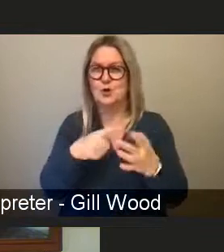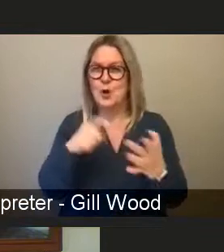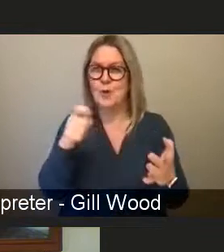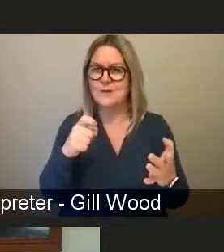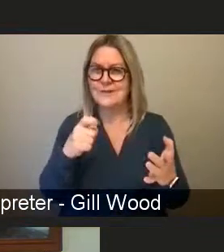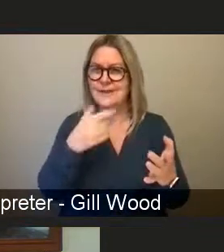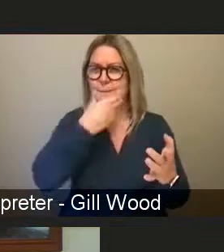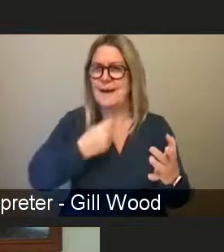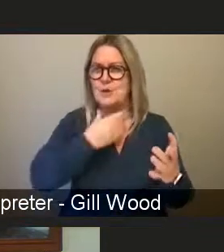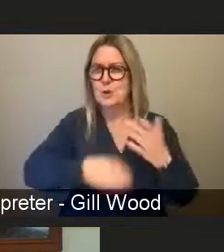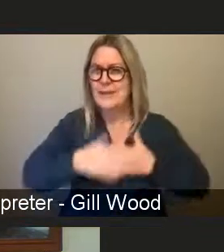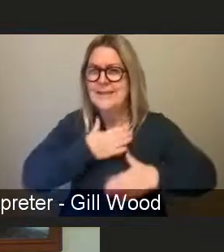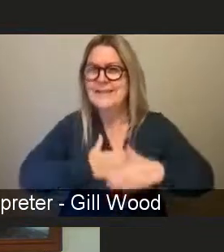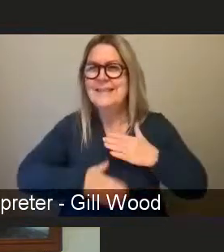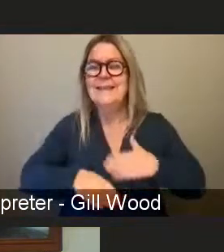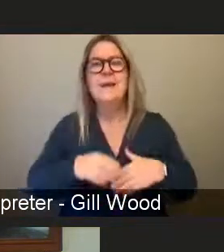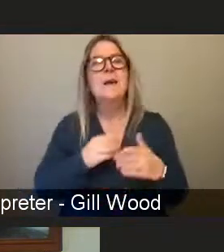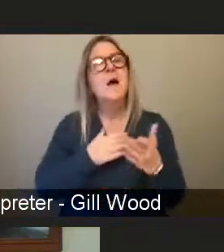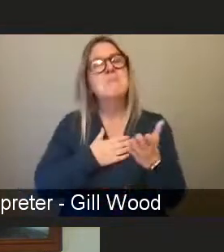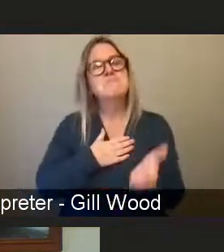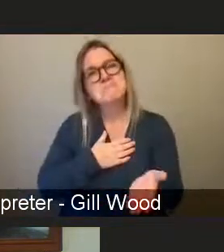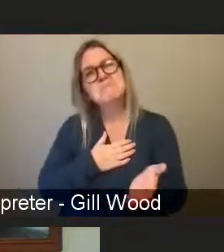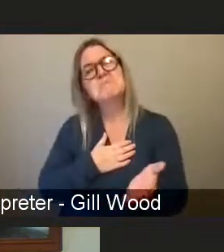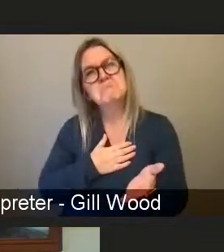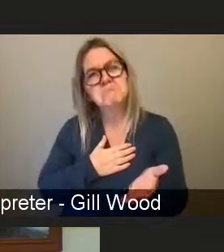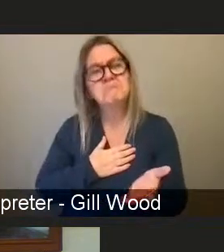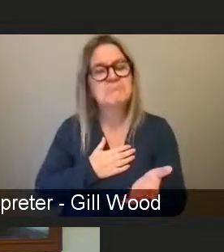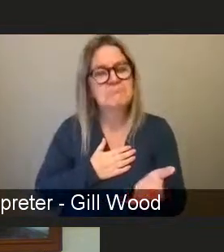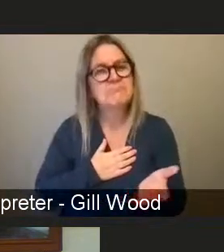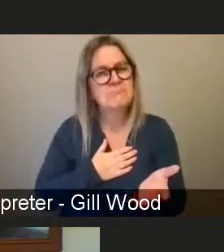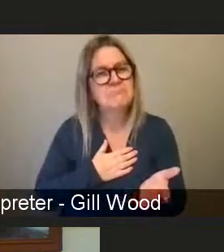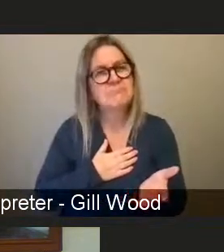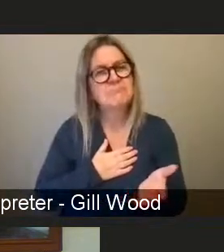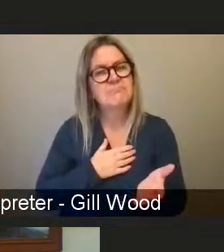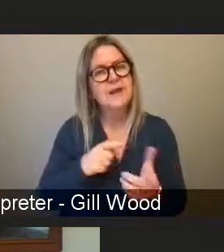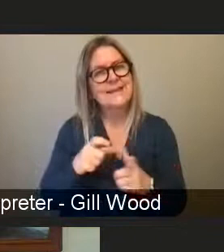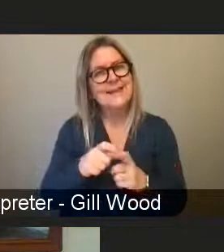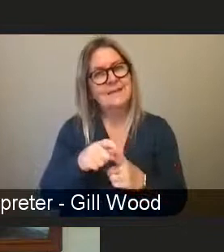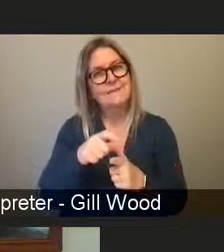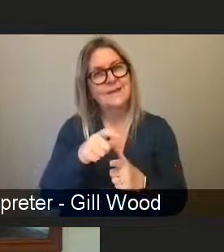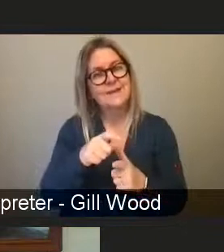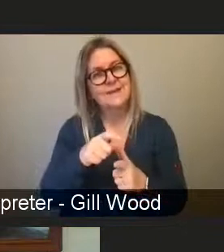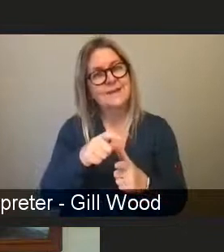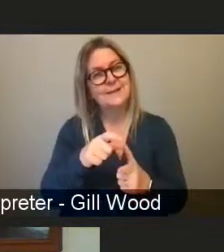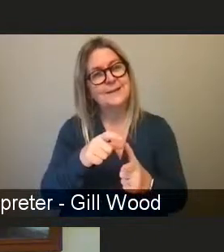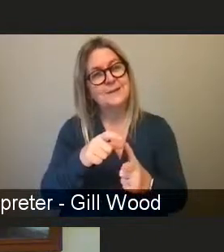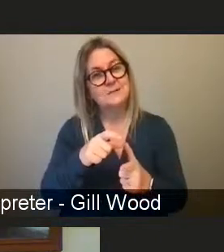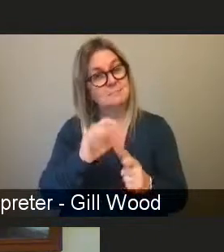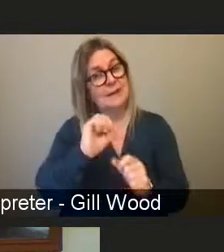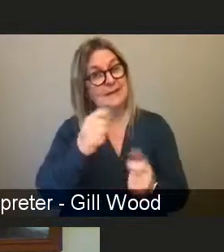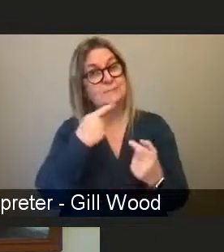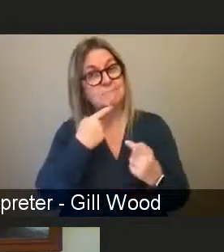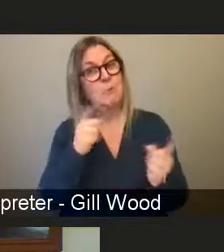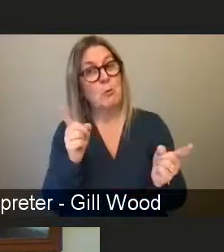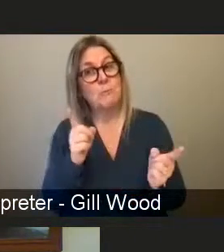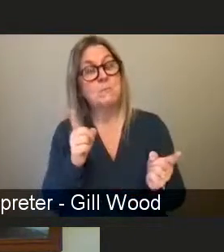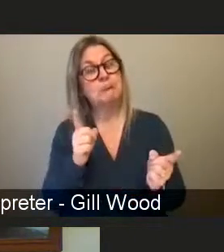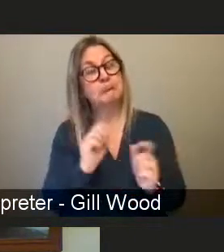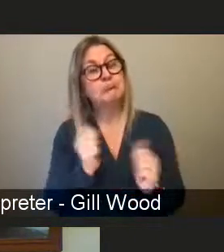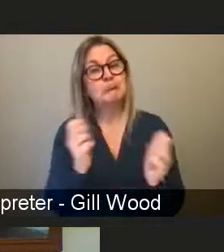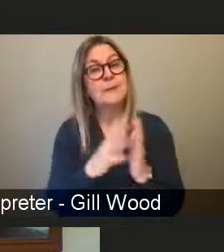I think Davey's answer was a good example of